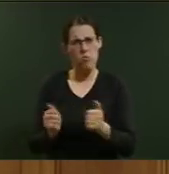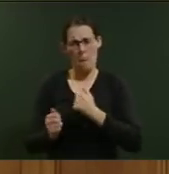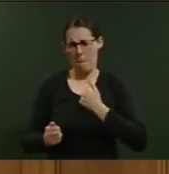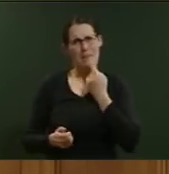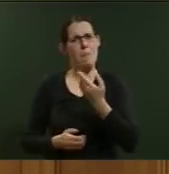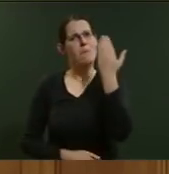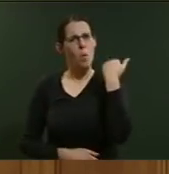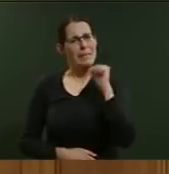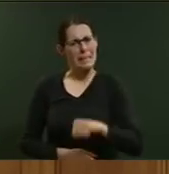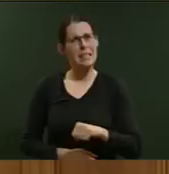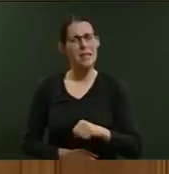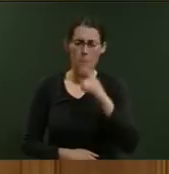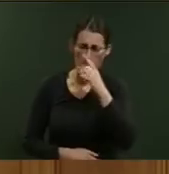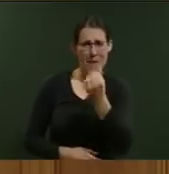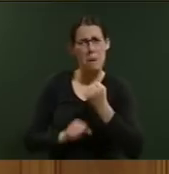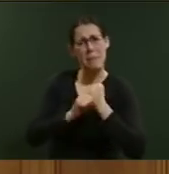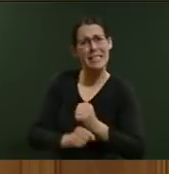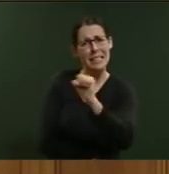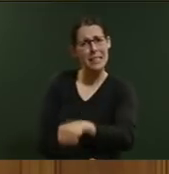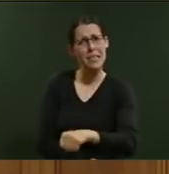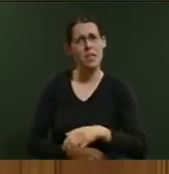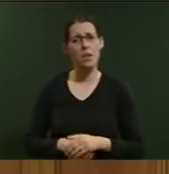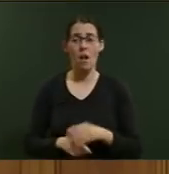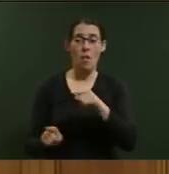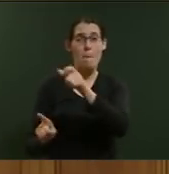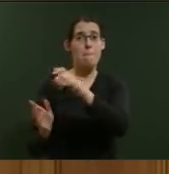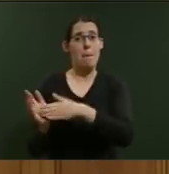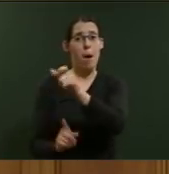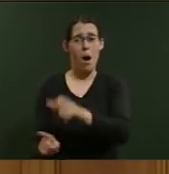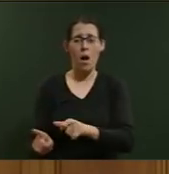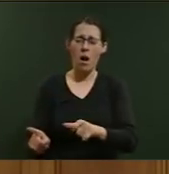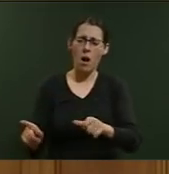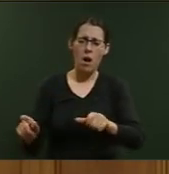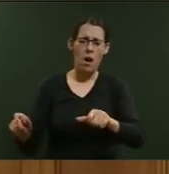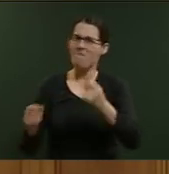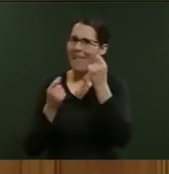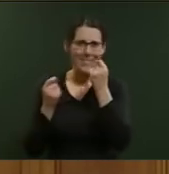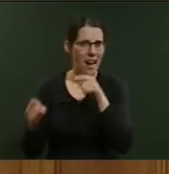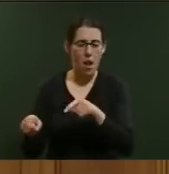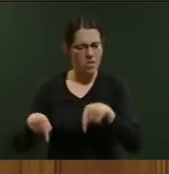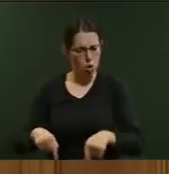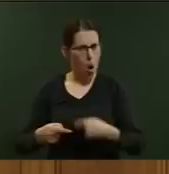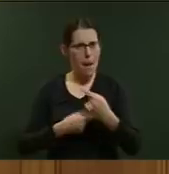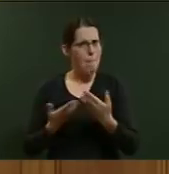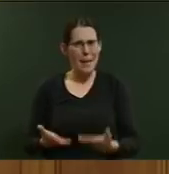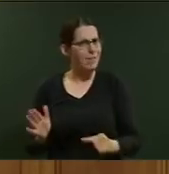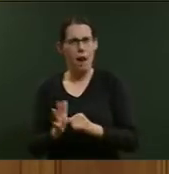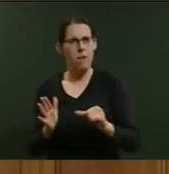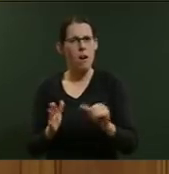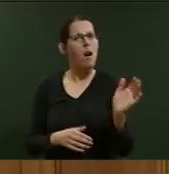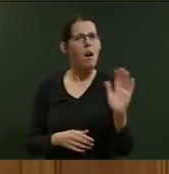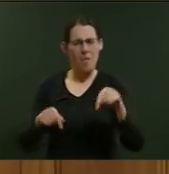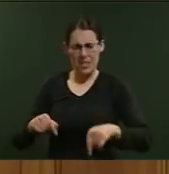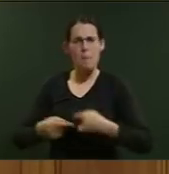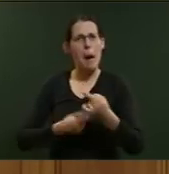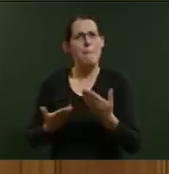having commitments. The Member fails to understand this isn't about being tough. This is about being caring and compassionate